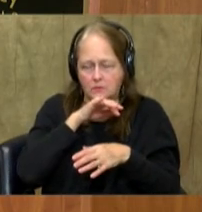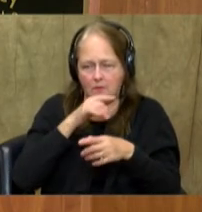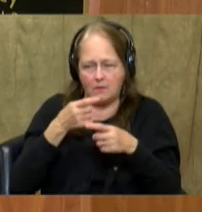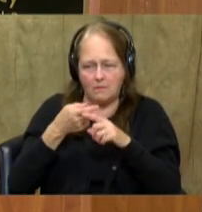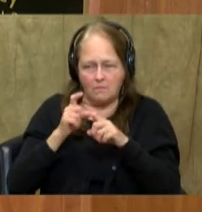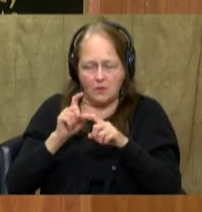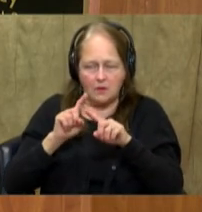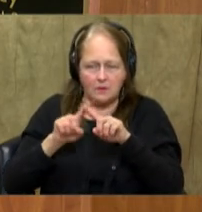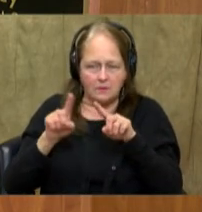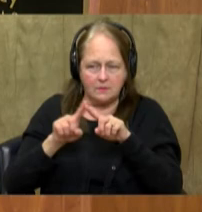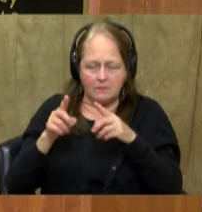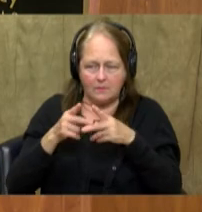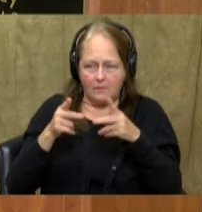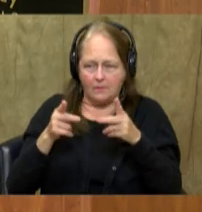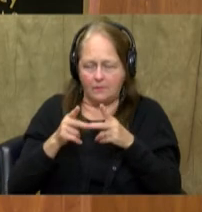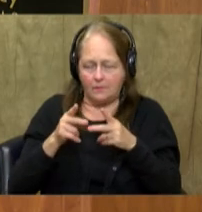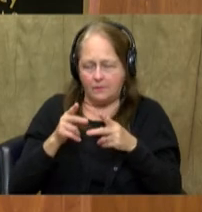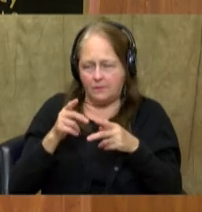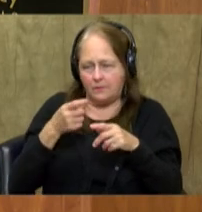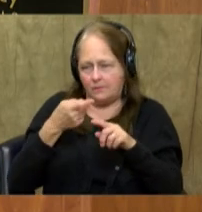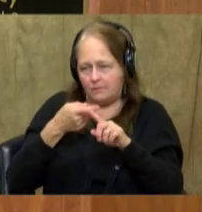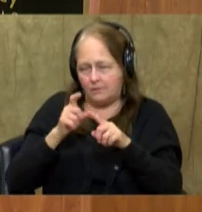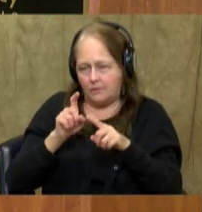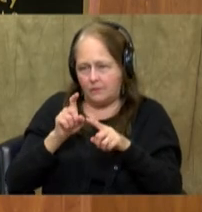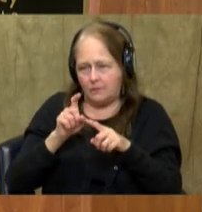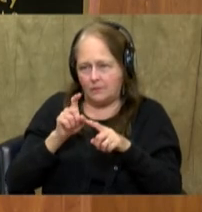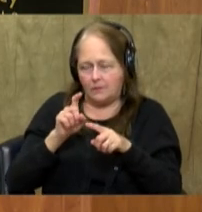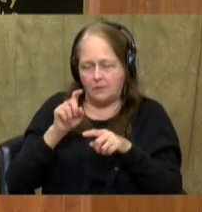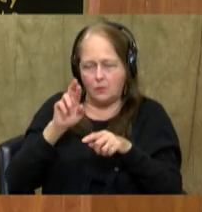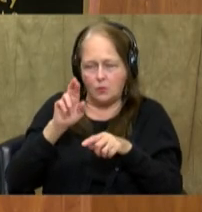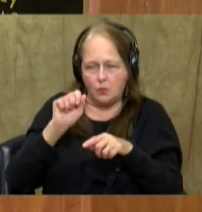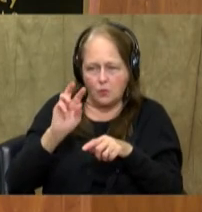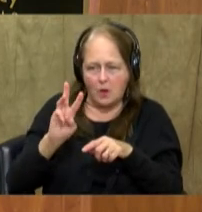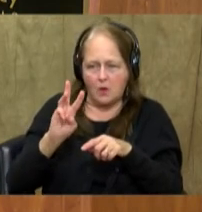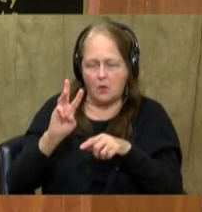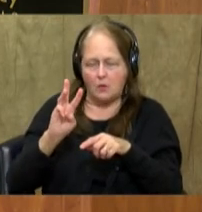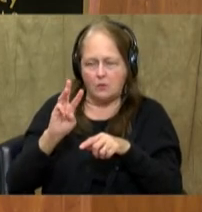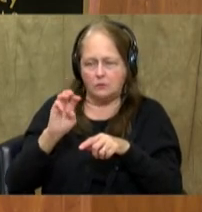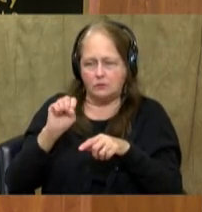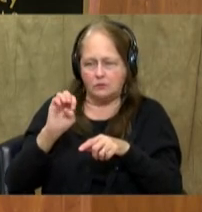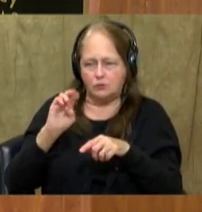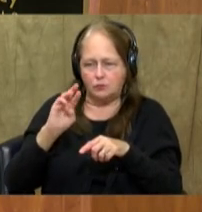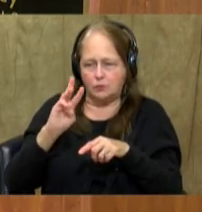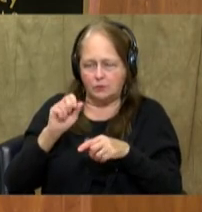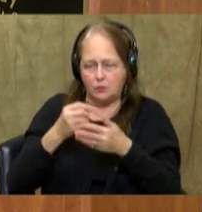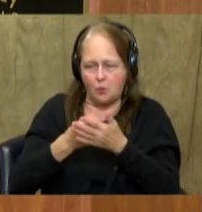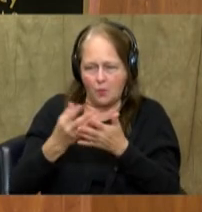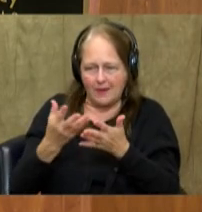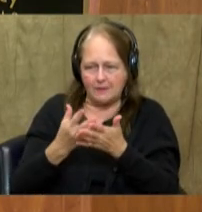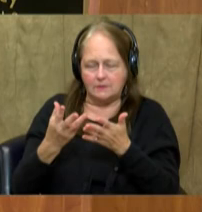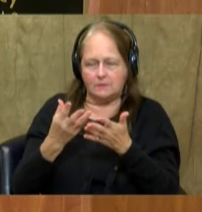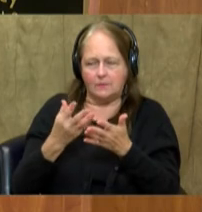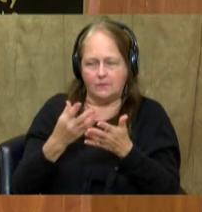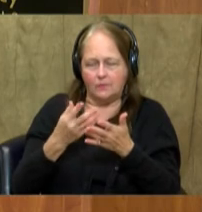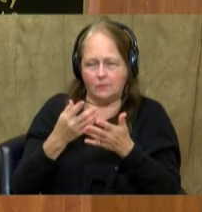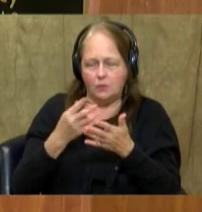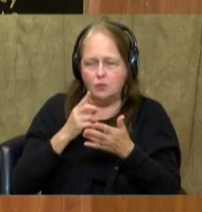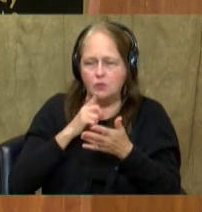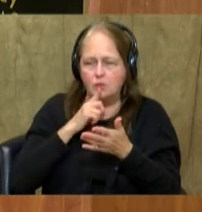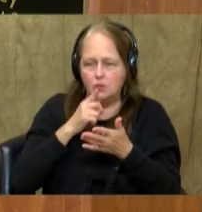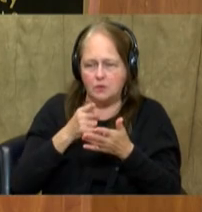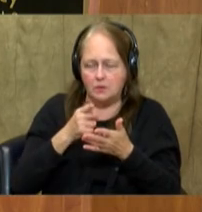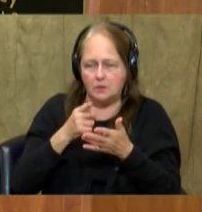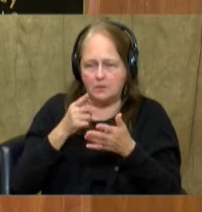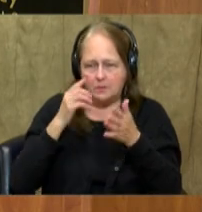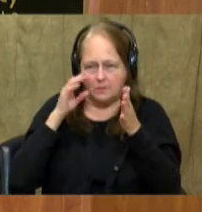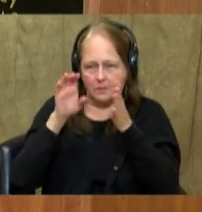comes from a variety of sources. Raw sewage that the sewage plants can't keep up with. Industrial waste and whatnot. So just really striking